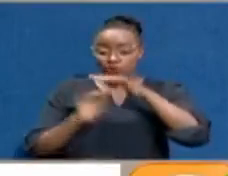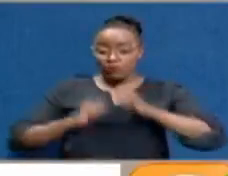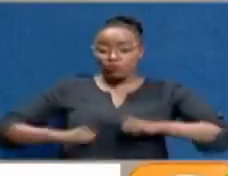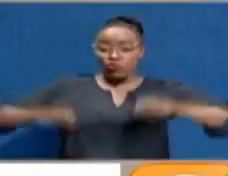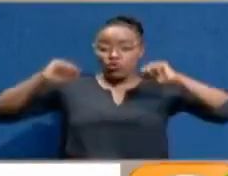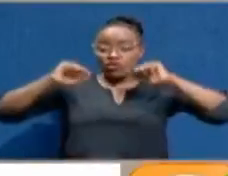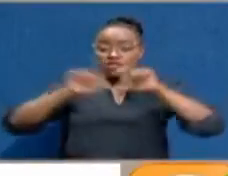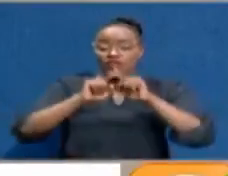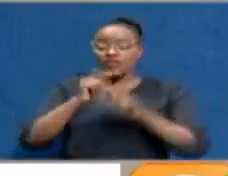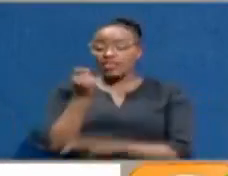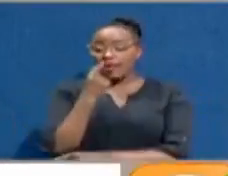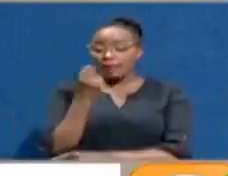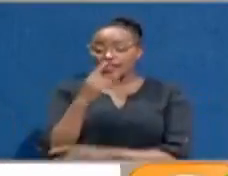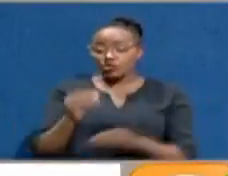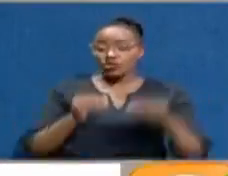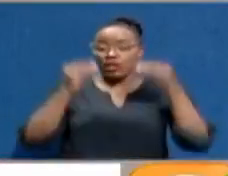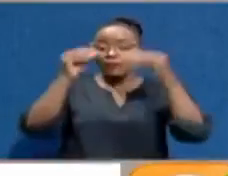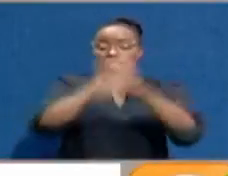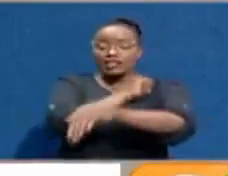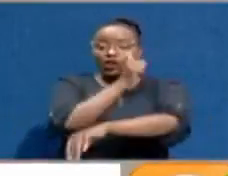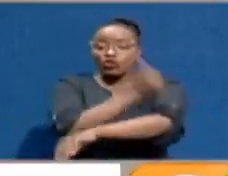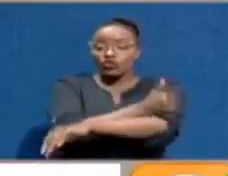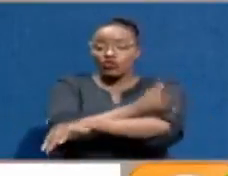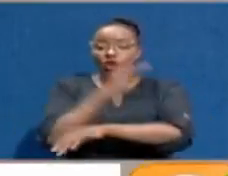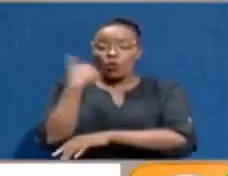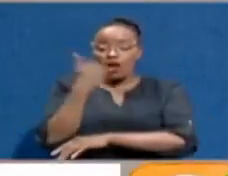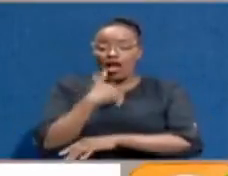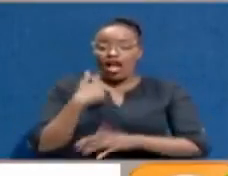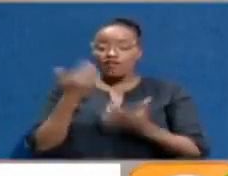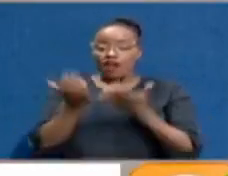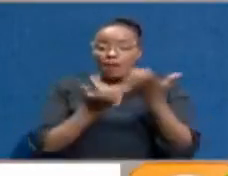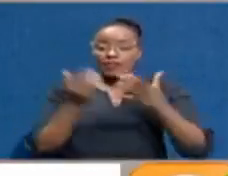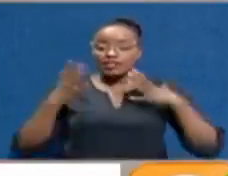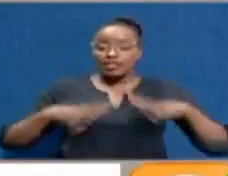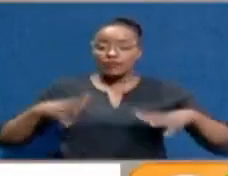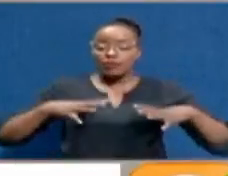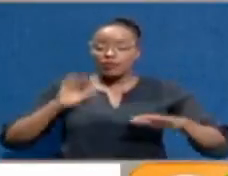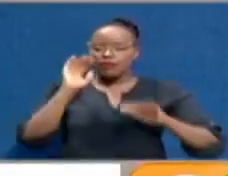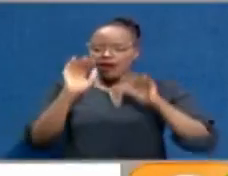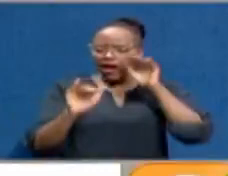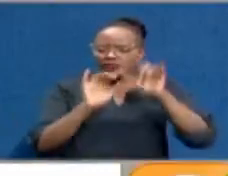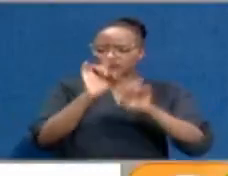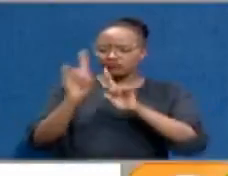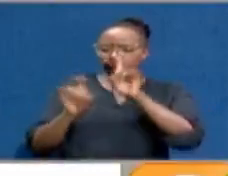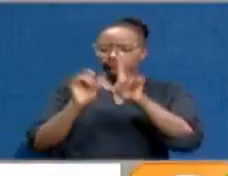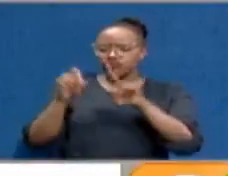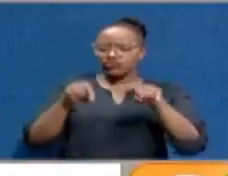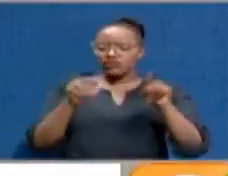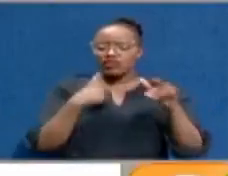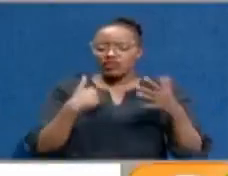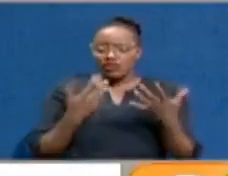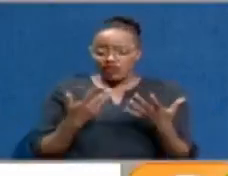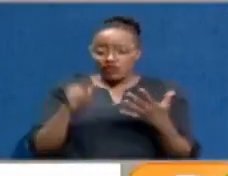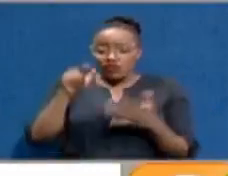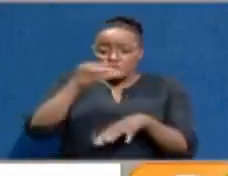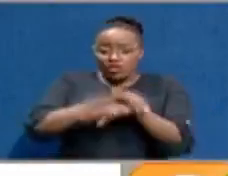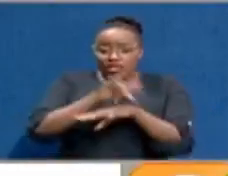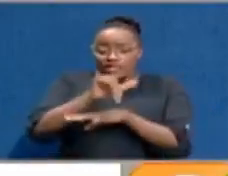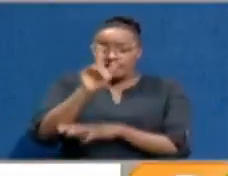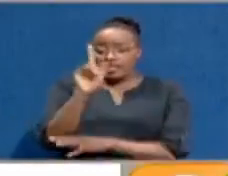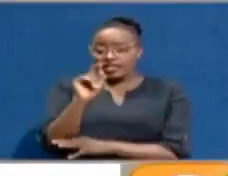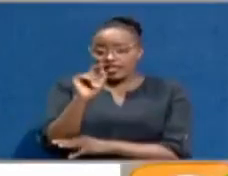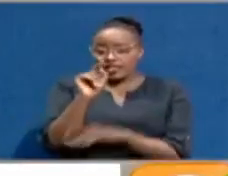at the Medical Supplies Authority called some business people asking them to go for the lucrative tenders.